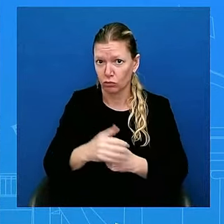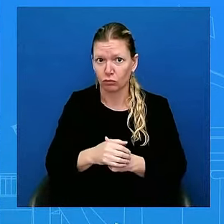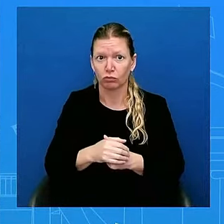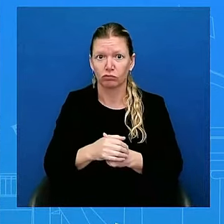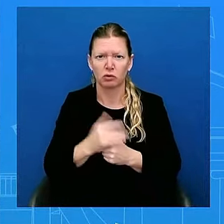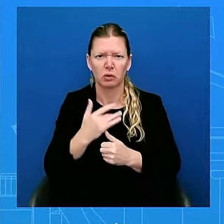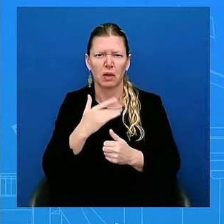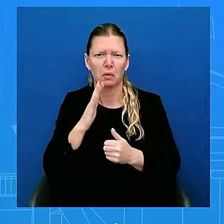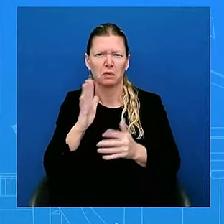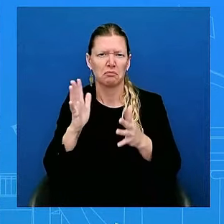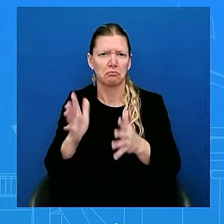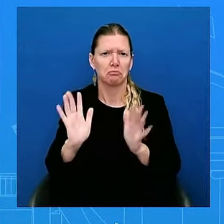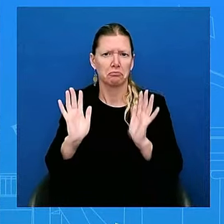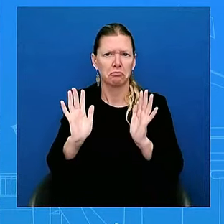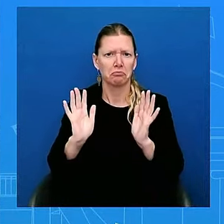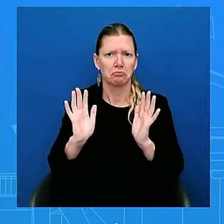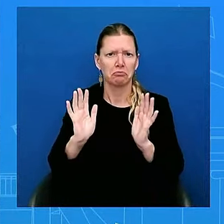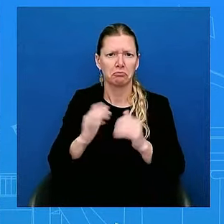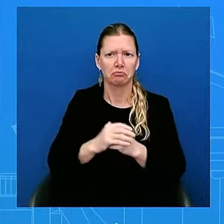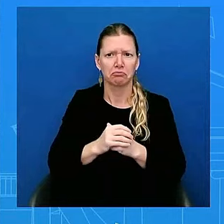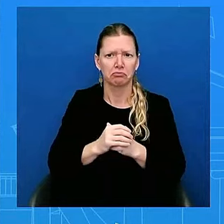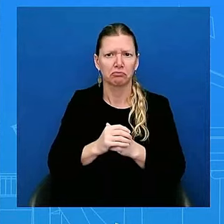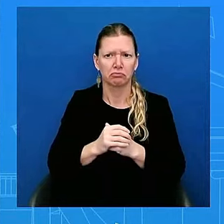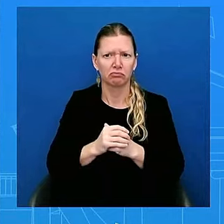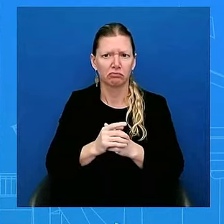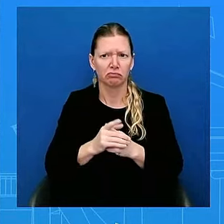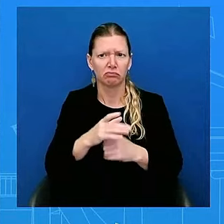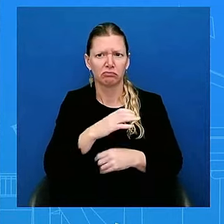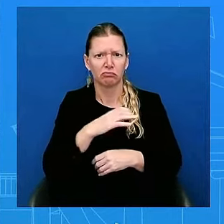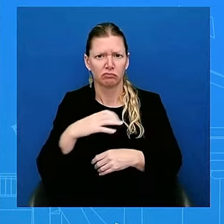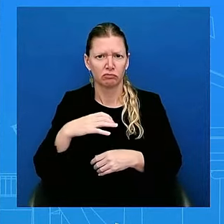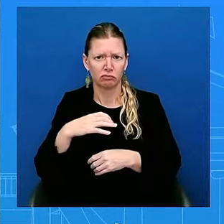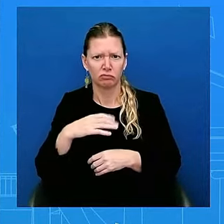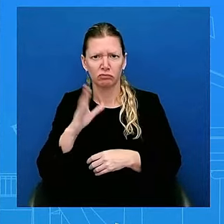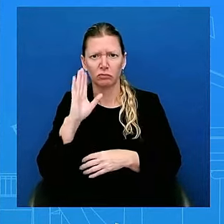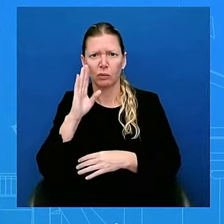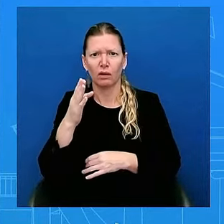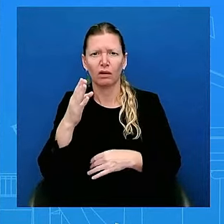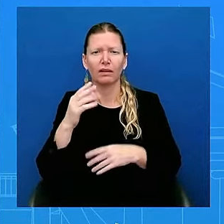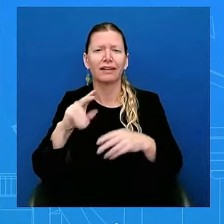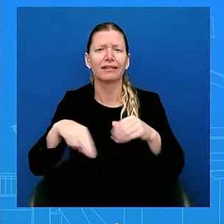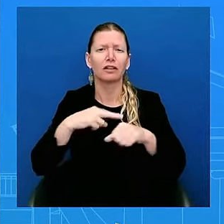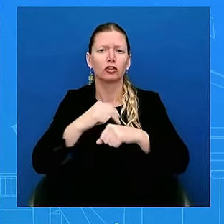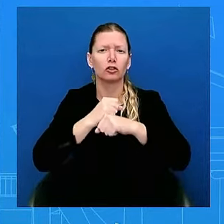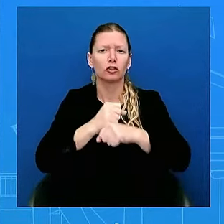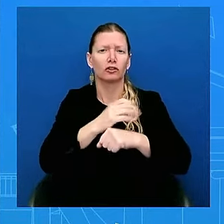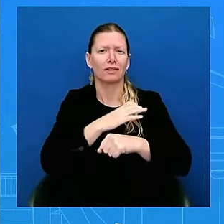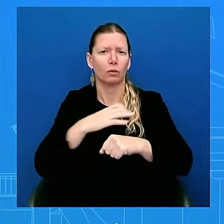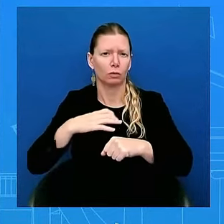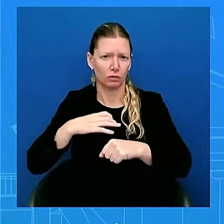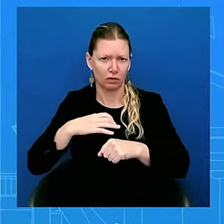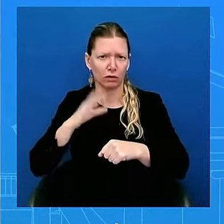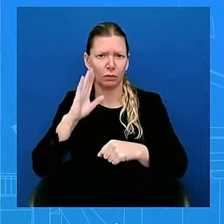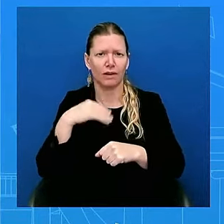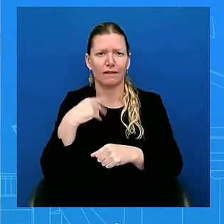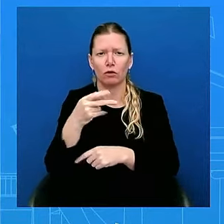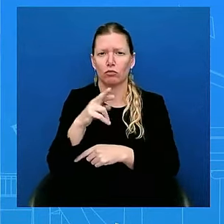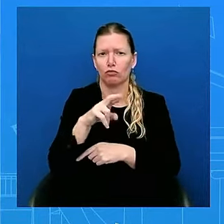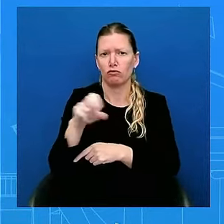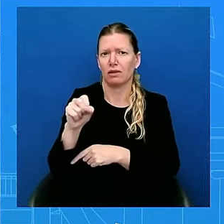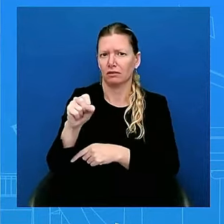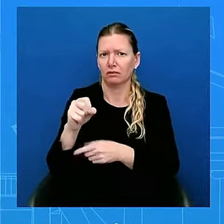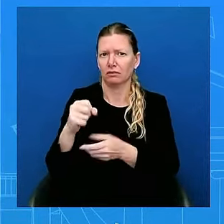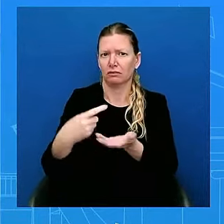is going to be doing a press call. So I would certainly refer you to any further questions that you may have on the visit. Do you have no sense of whether he does have